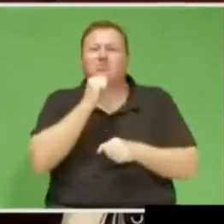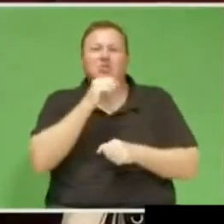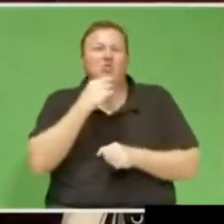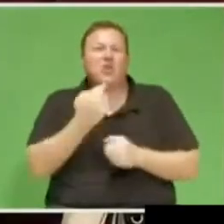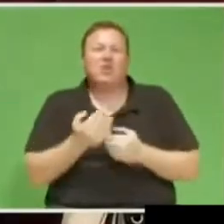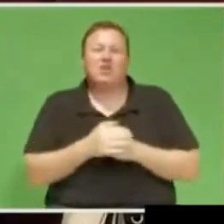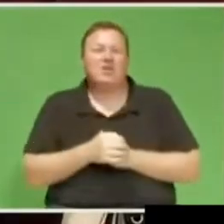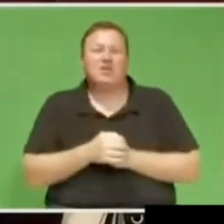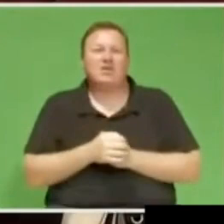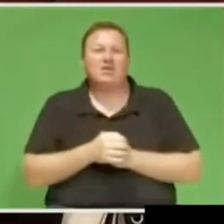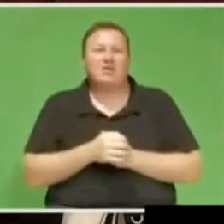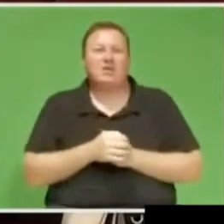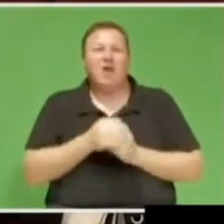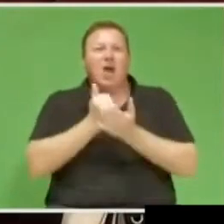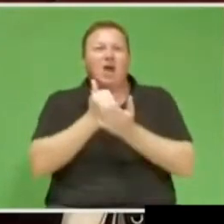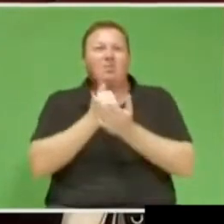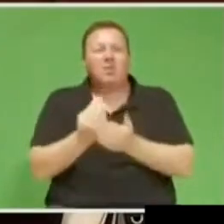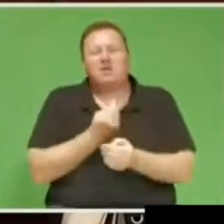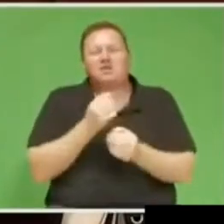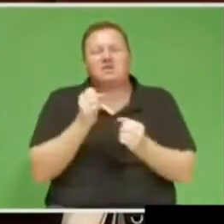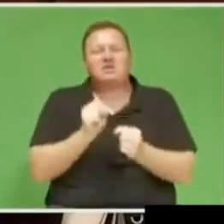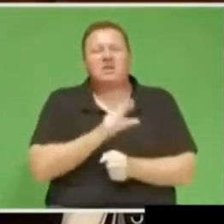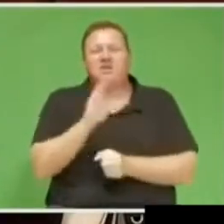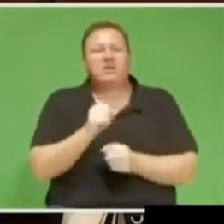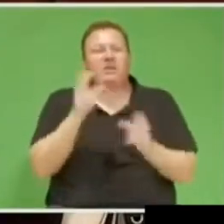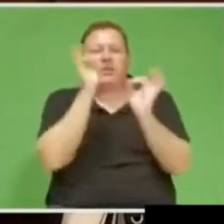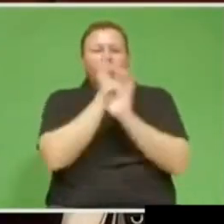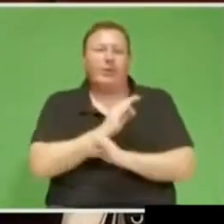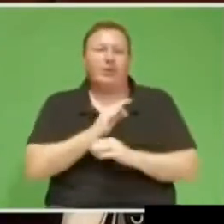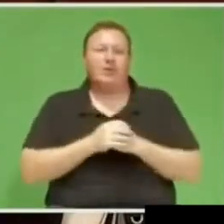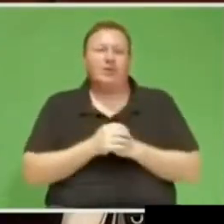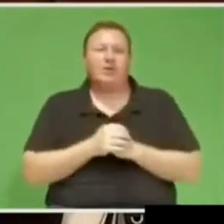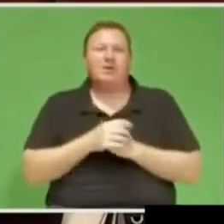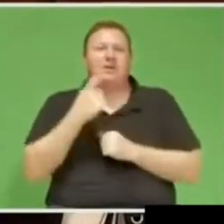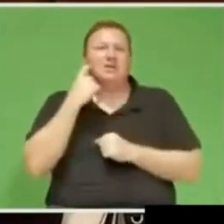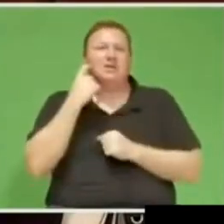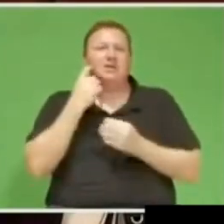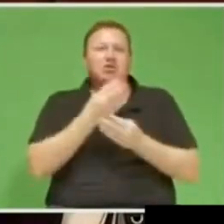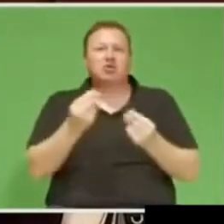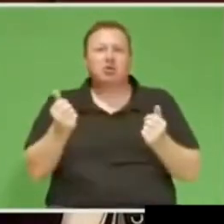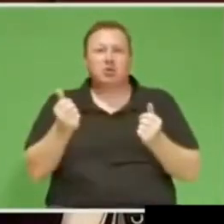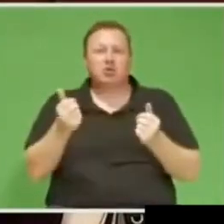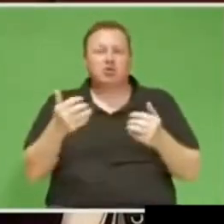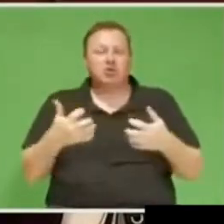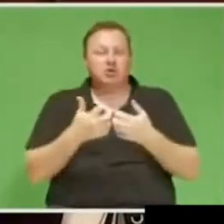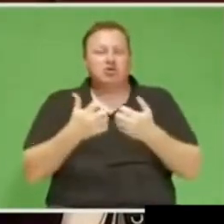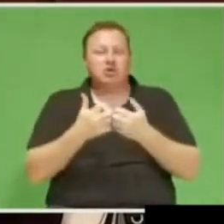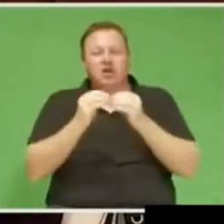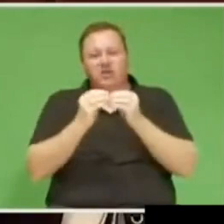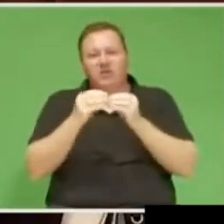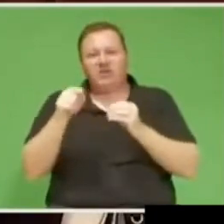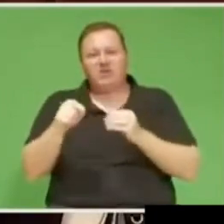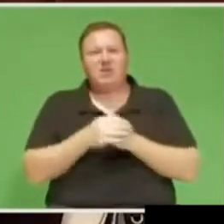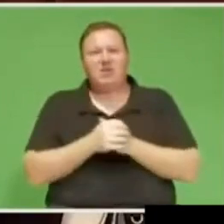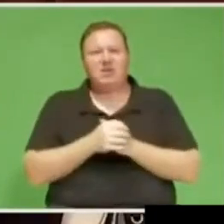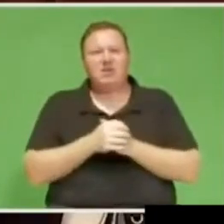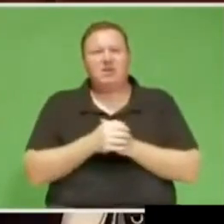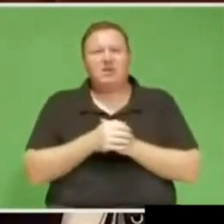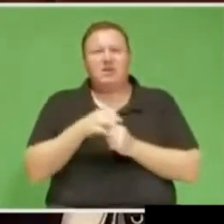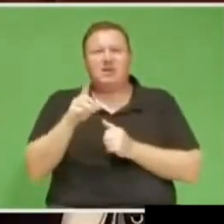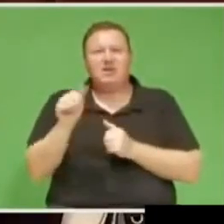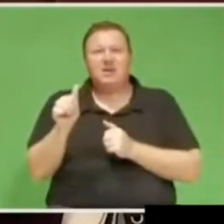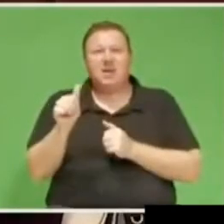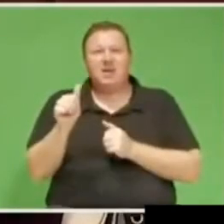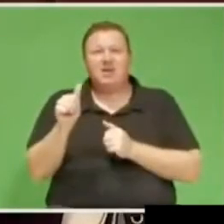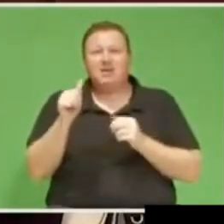unemployed young South Africans. You said that there are no easy solutions to dealing with the ongoing challenges facing our country. Well, in the DA,